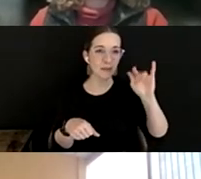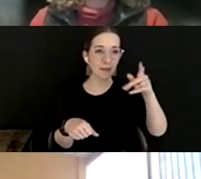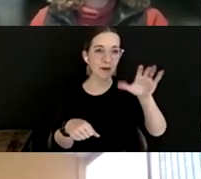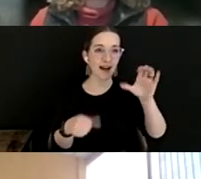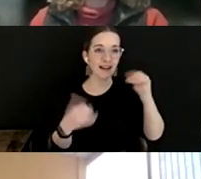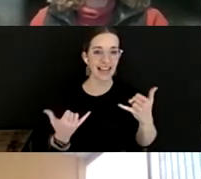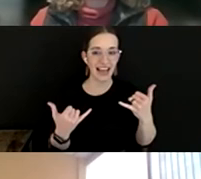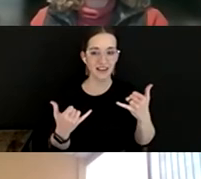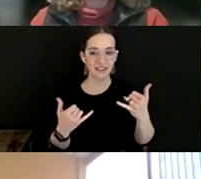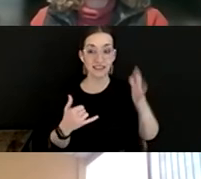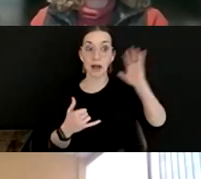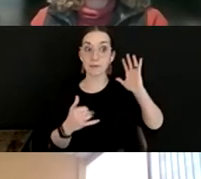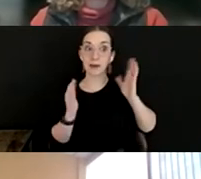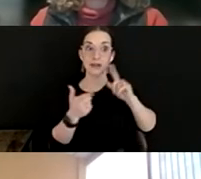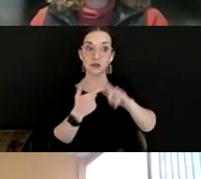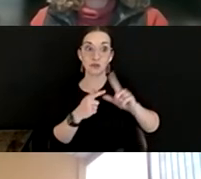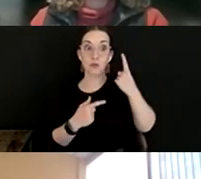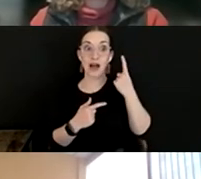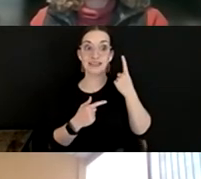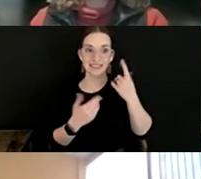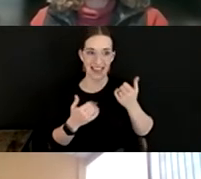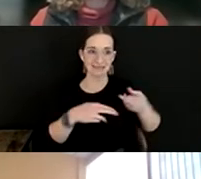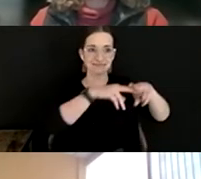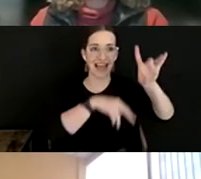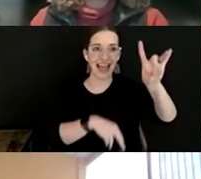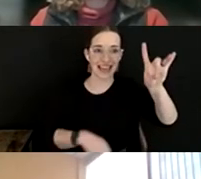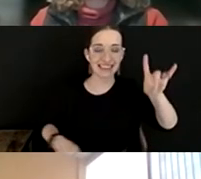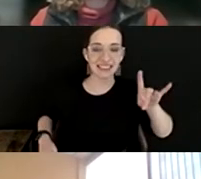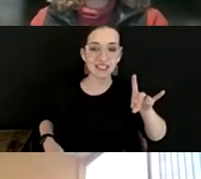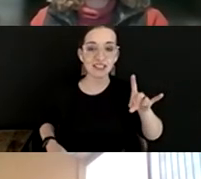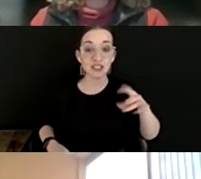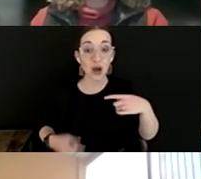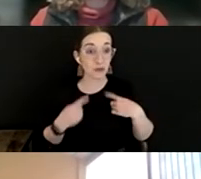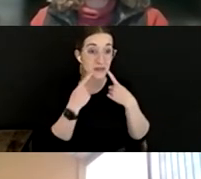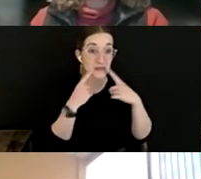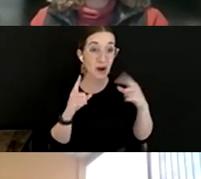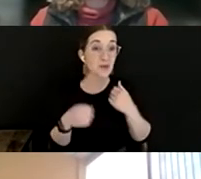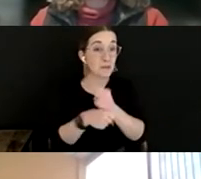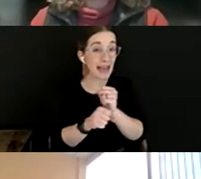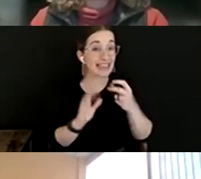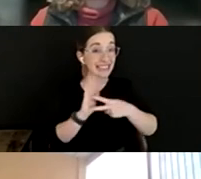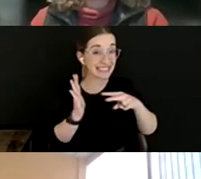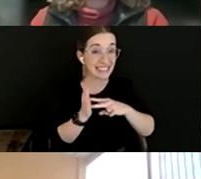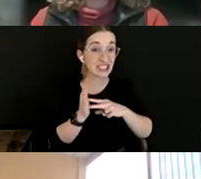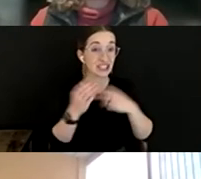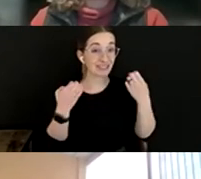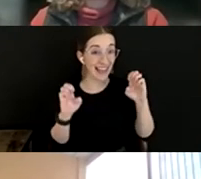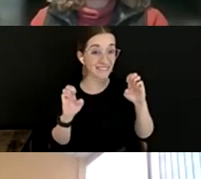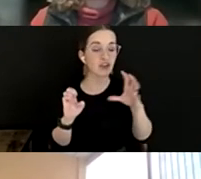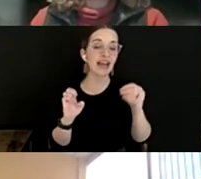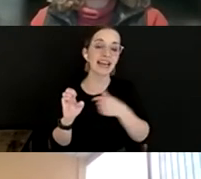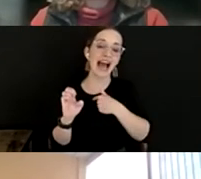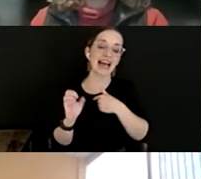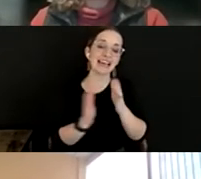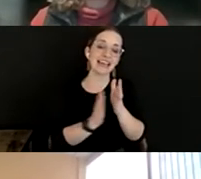intentional efforts and it worked. And I also encouraged all of the hiring managers and myself to really be out in the community and